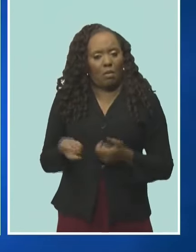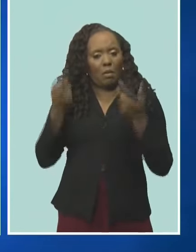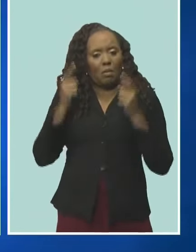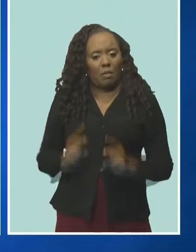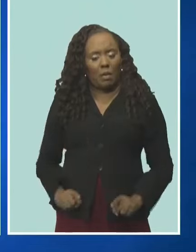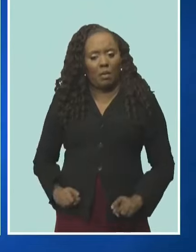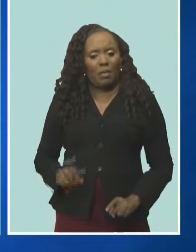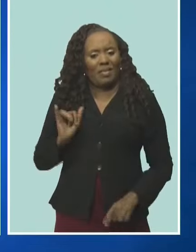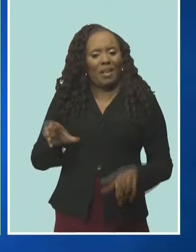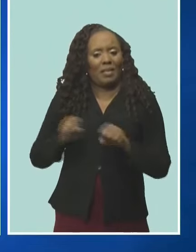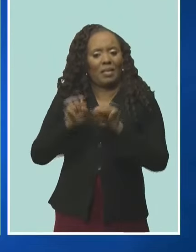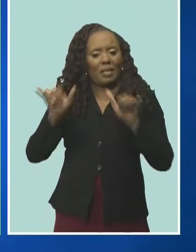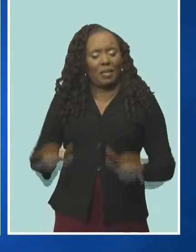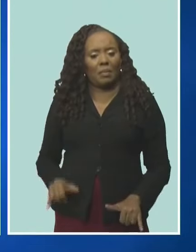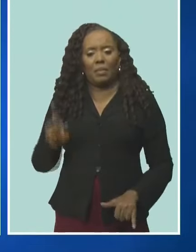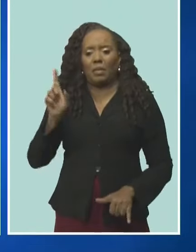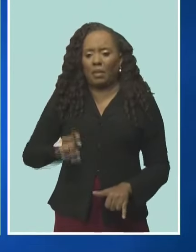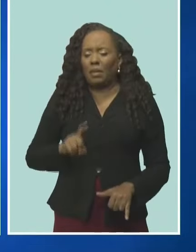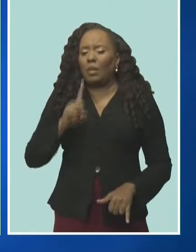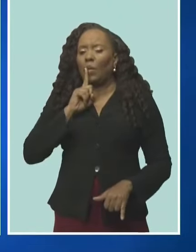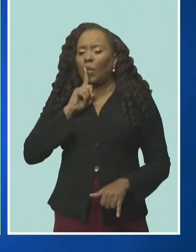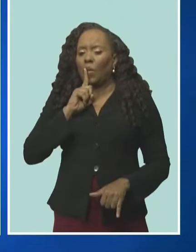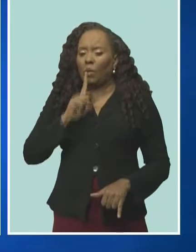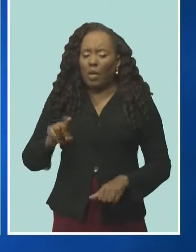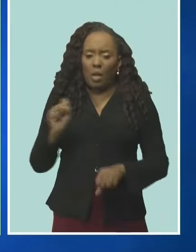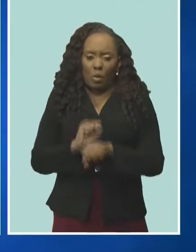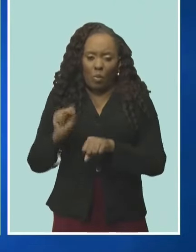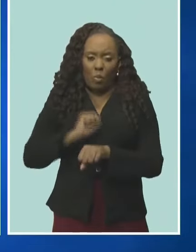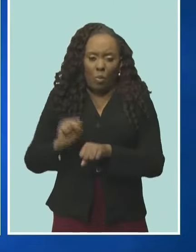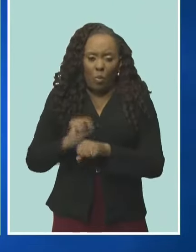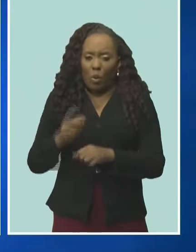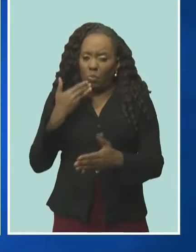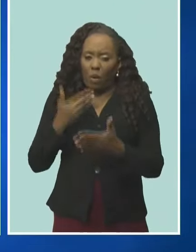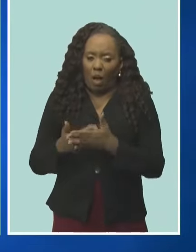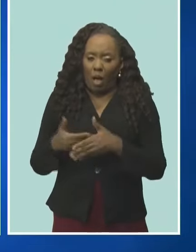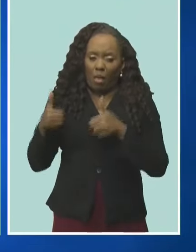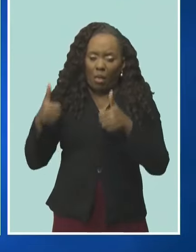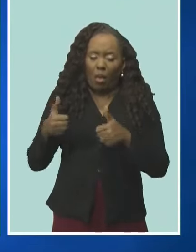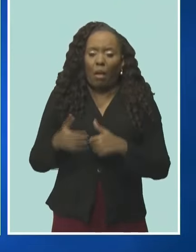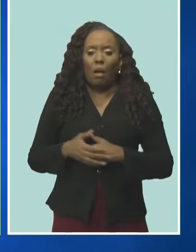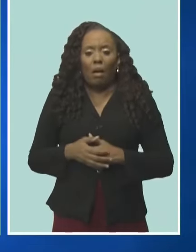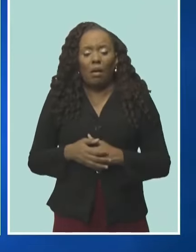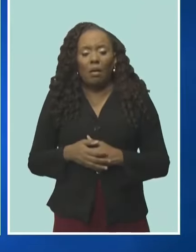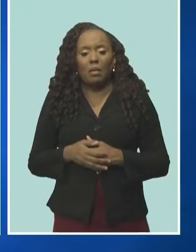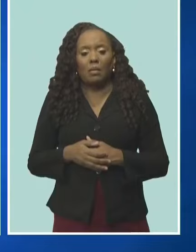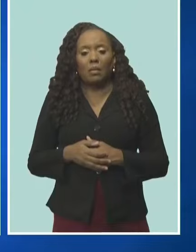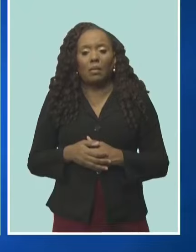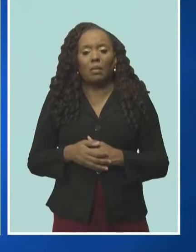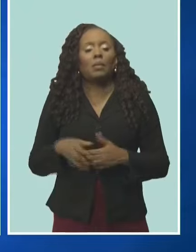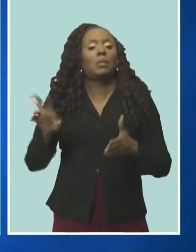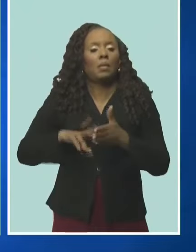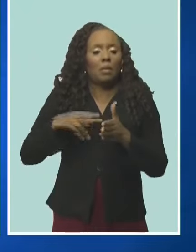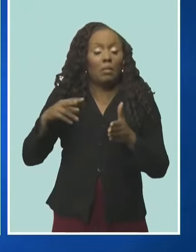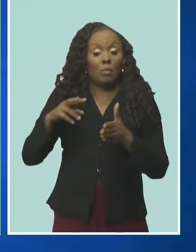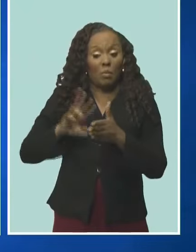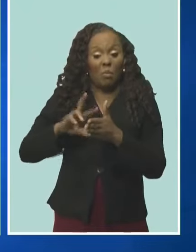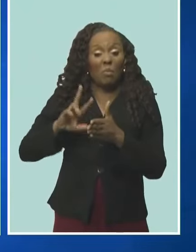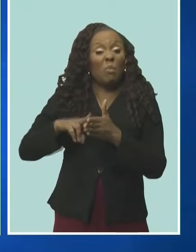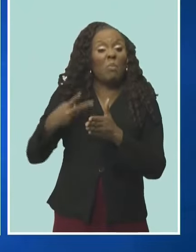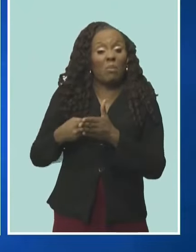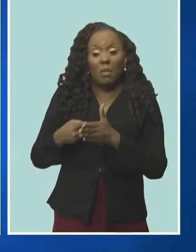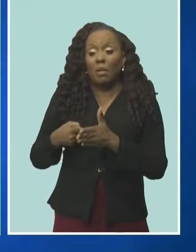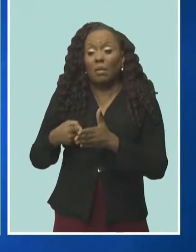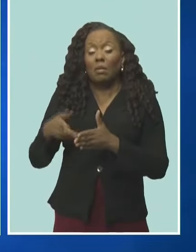needs to be functioning well because that also determines the work of the entire department